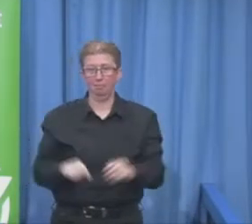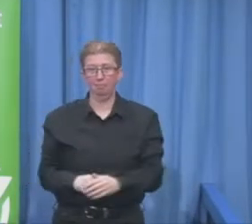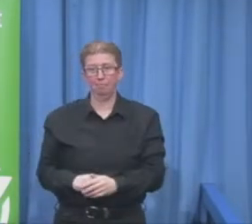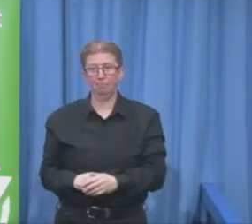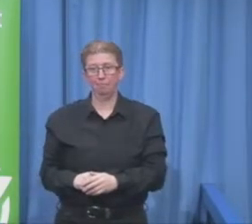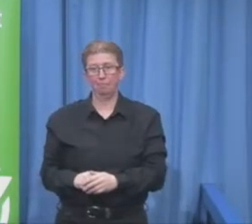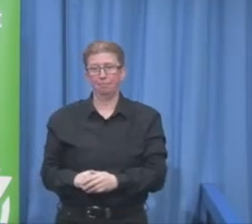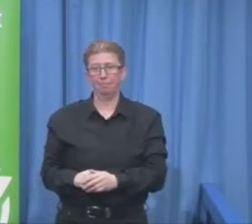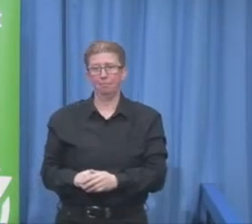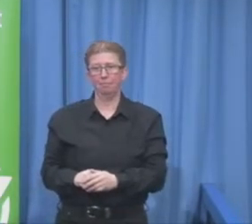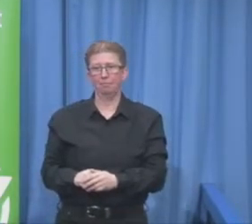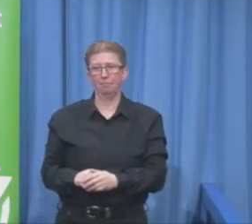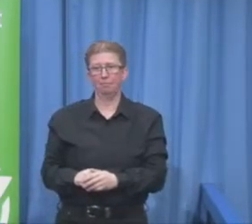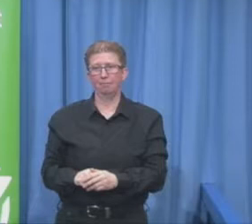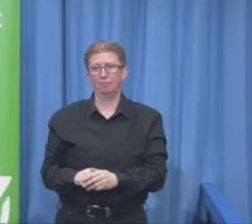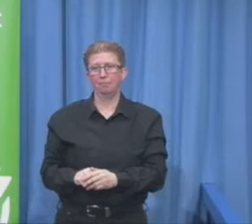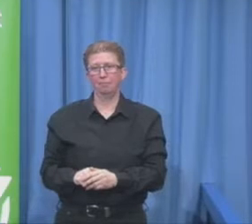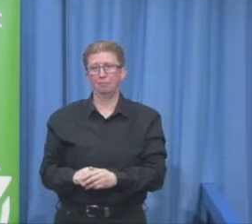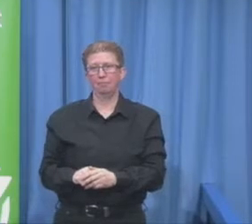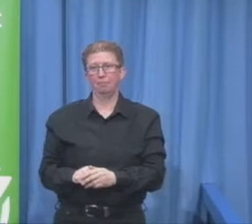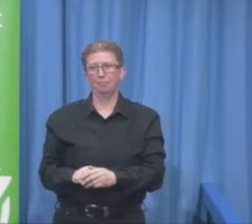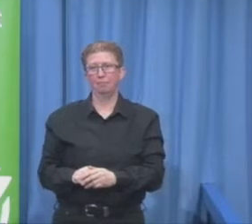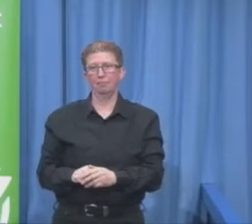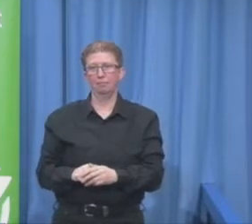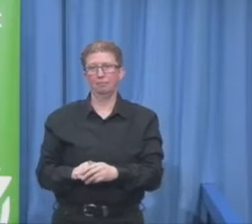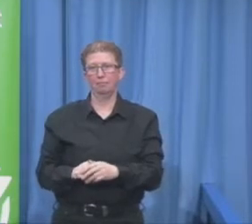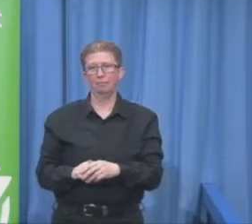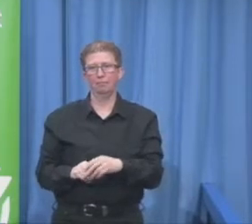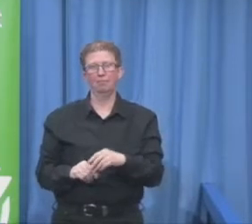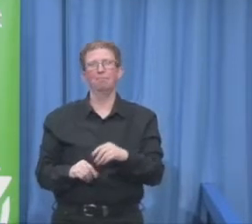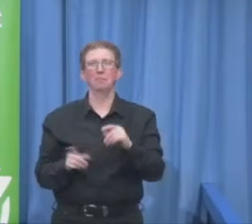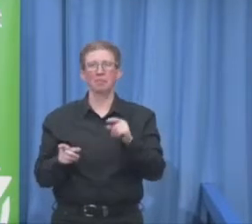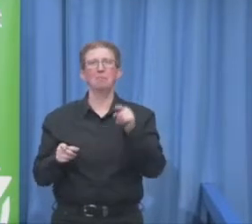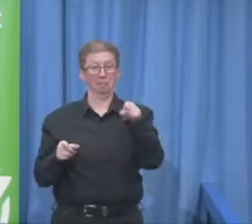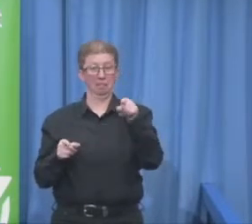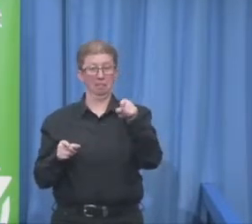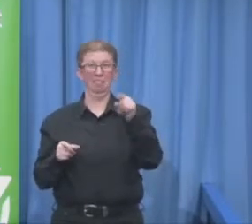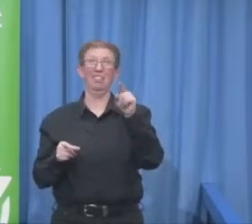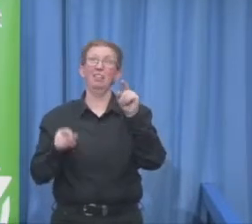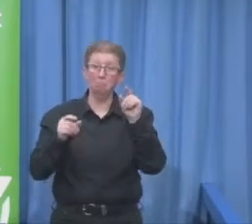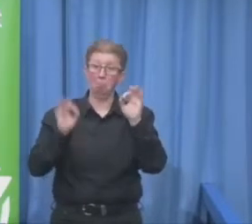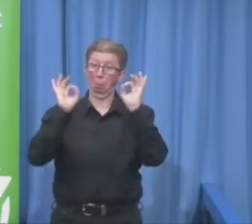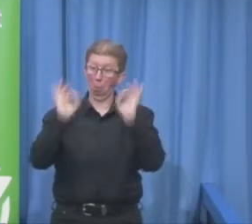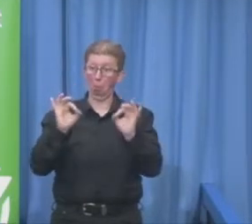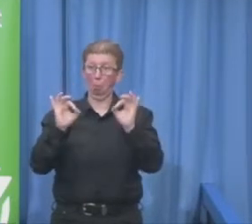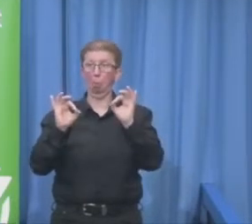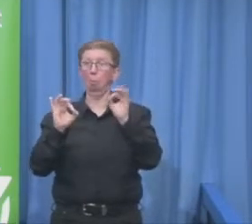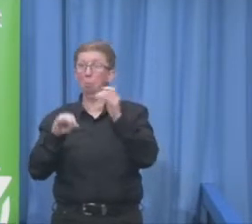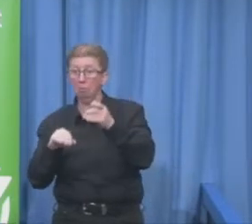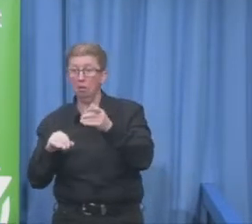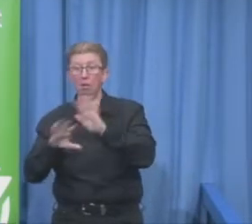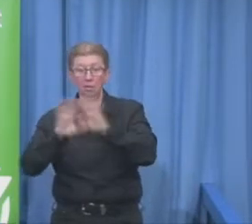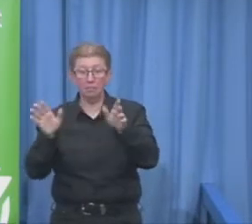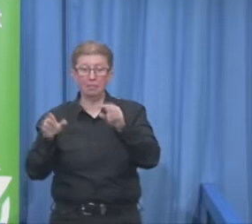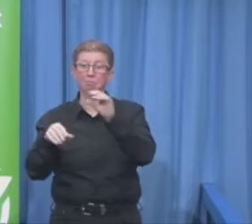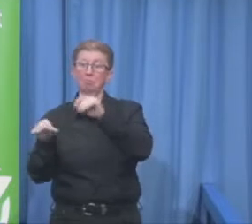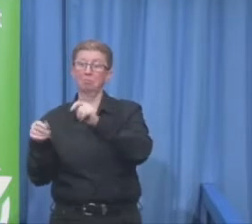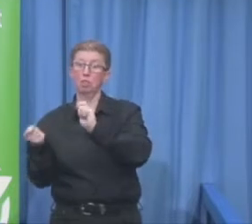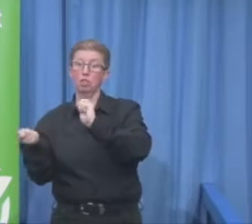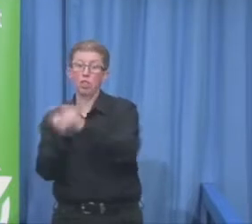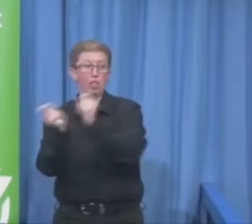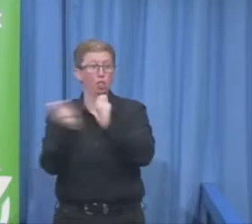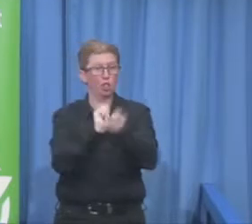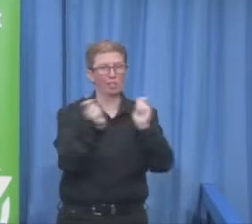the lack of monitoring and the lack of enforcement that's something which has been mentioned many times.